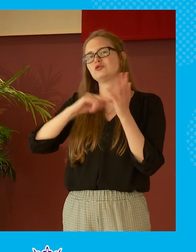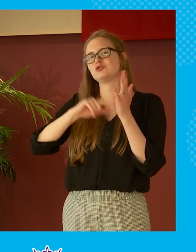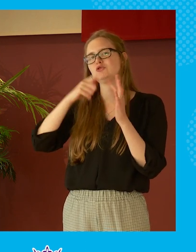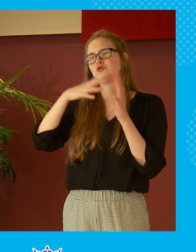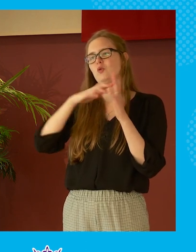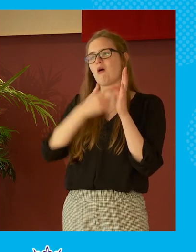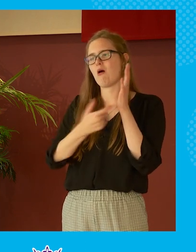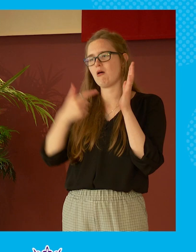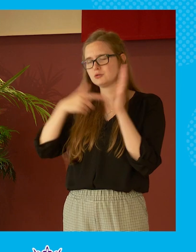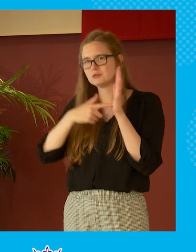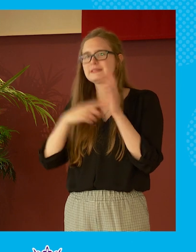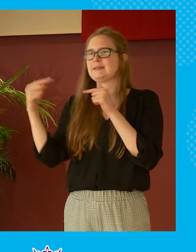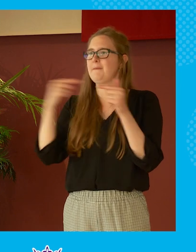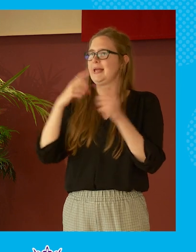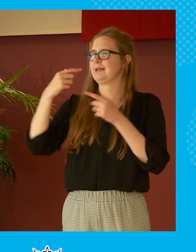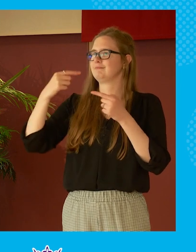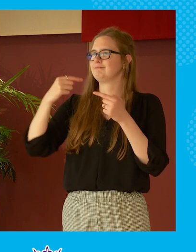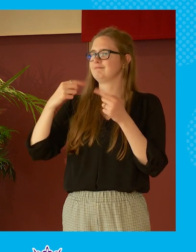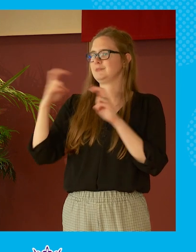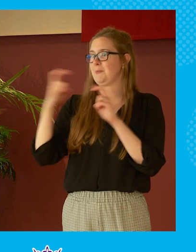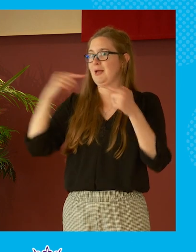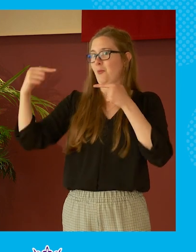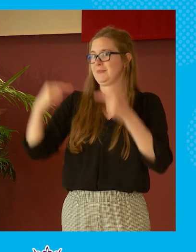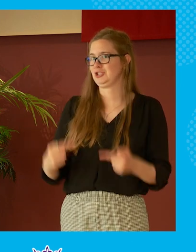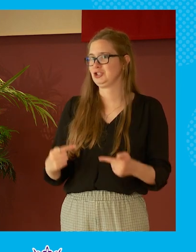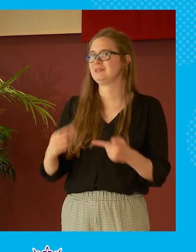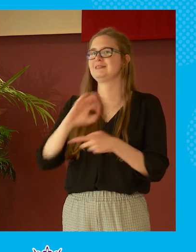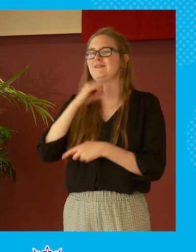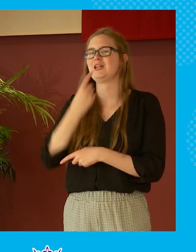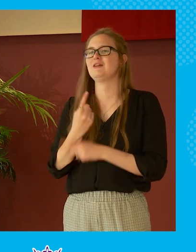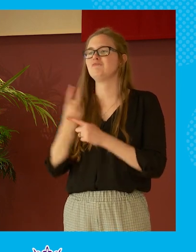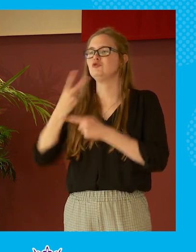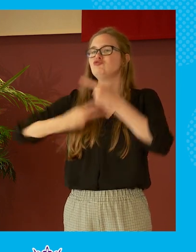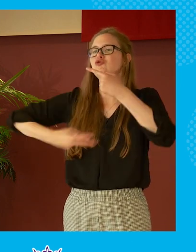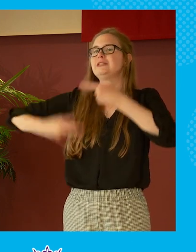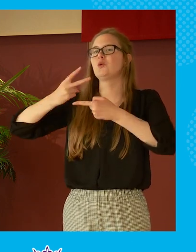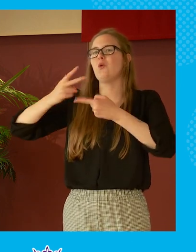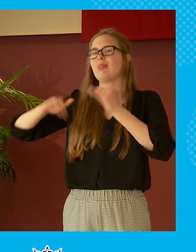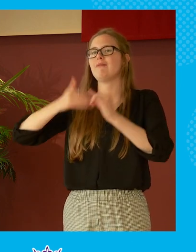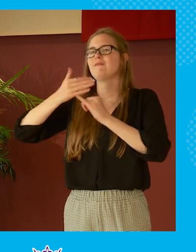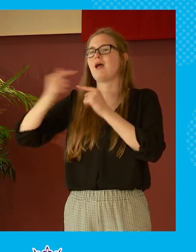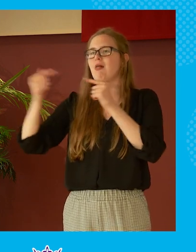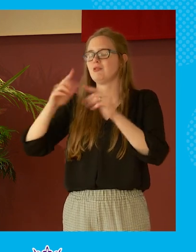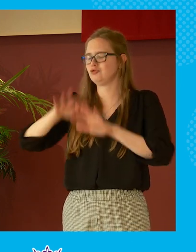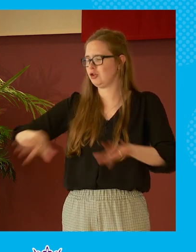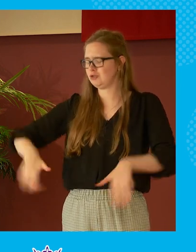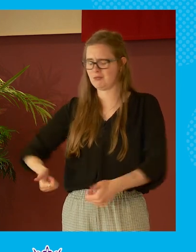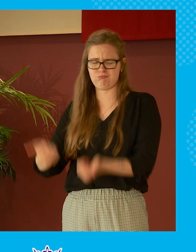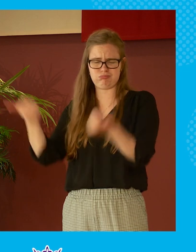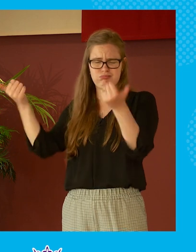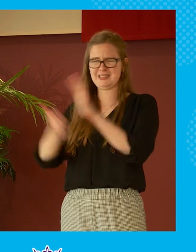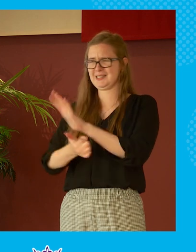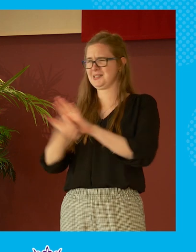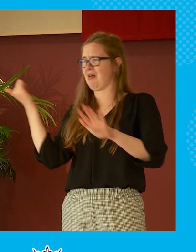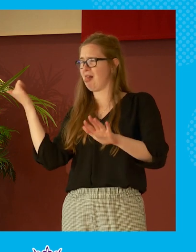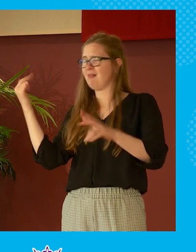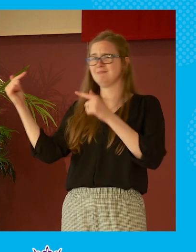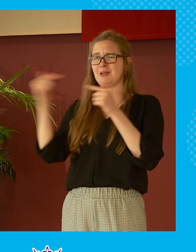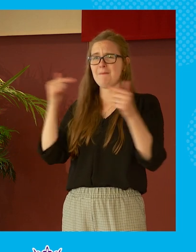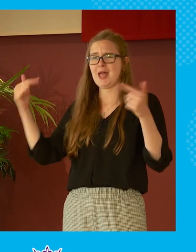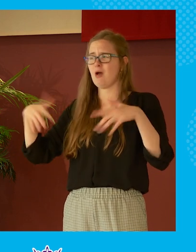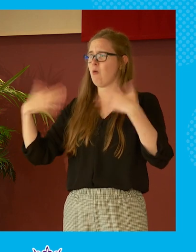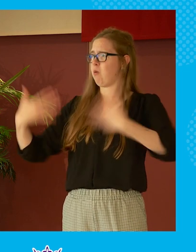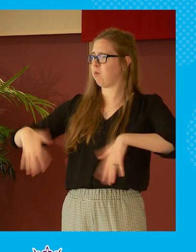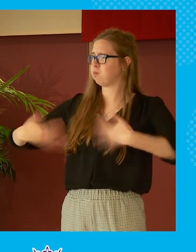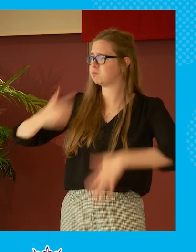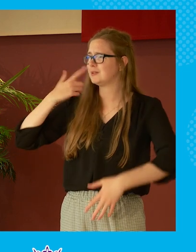and the the final two years ago the children are amazing they you know their ability to debate at really